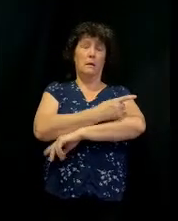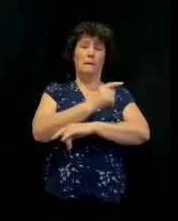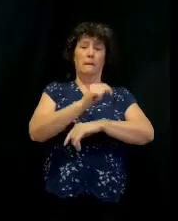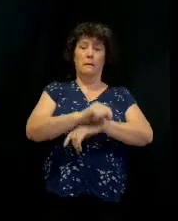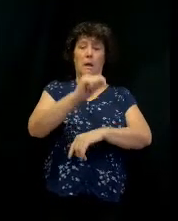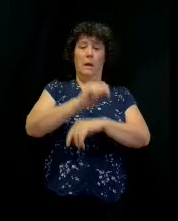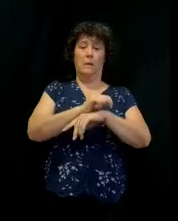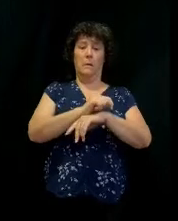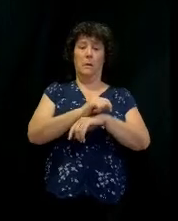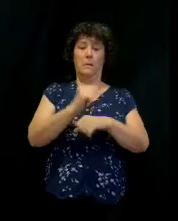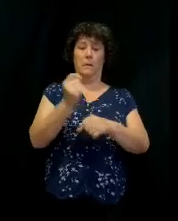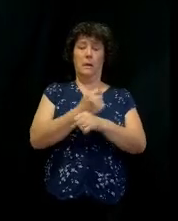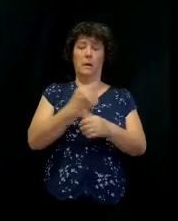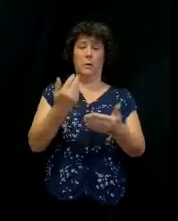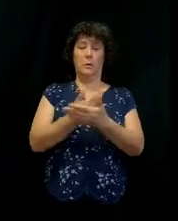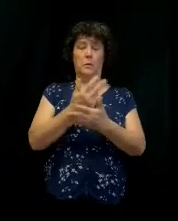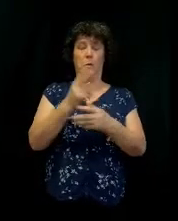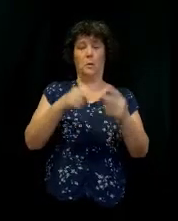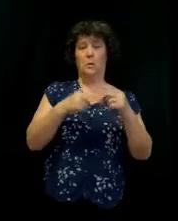Check it out.